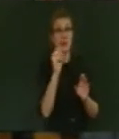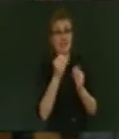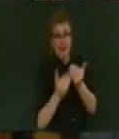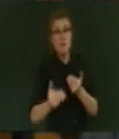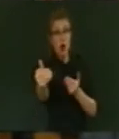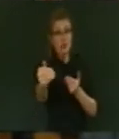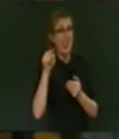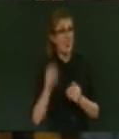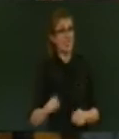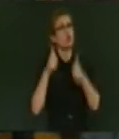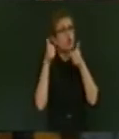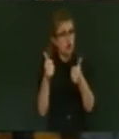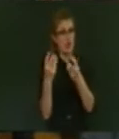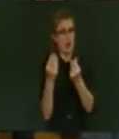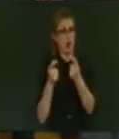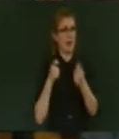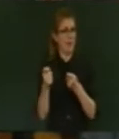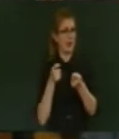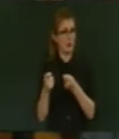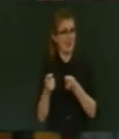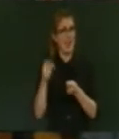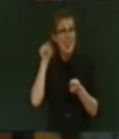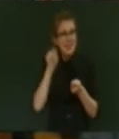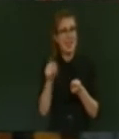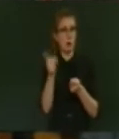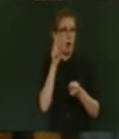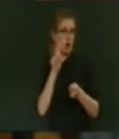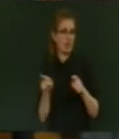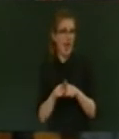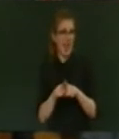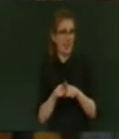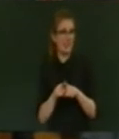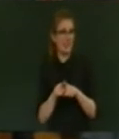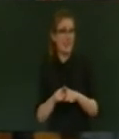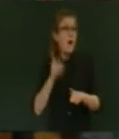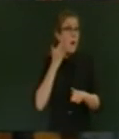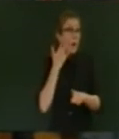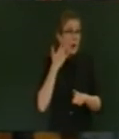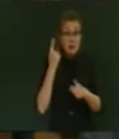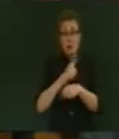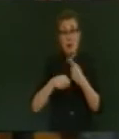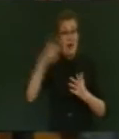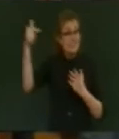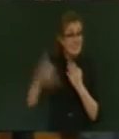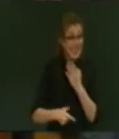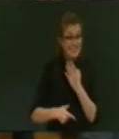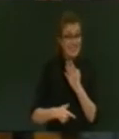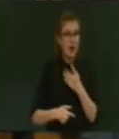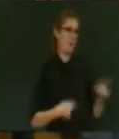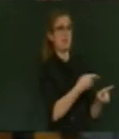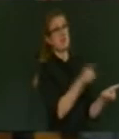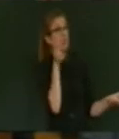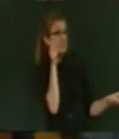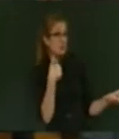management looks like, Mr Speaker. Speaker. And when it comes to debt, when it comes to debt, at least they're listening,